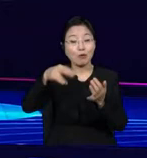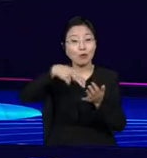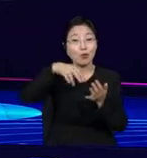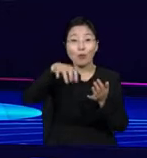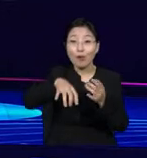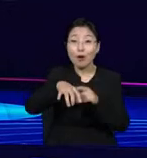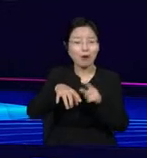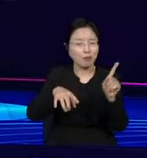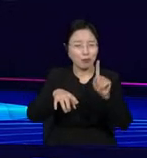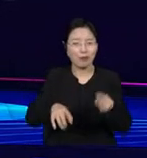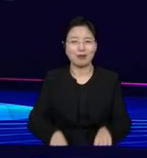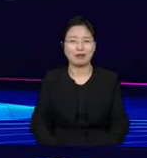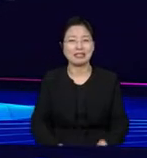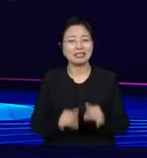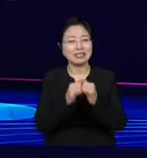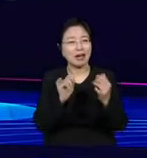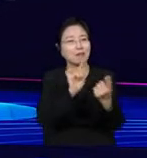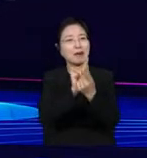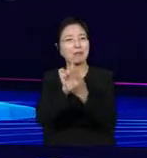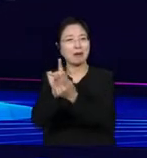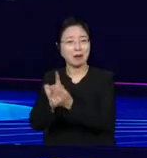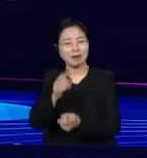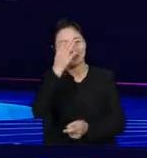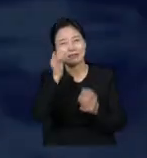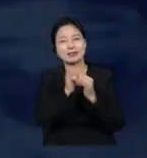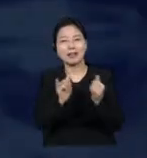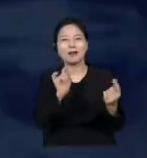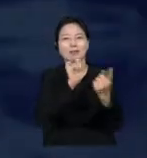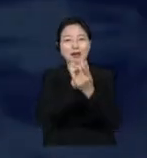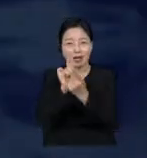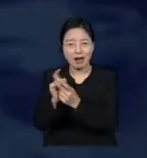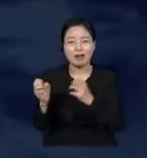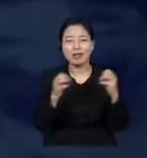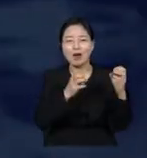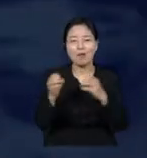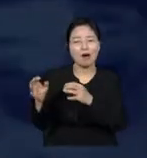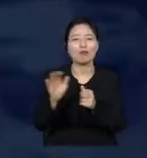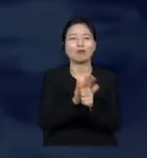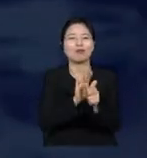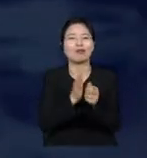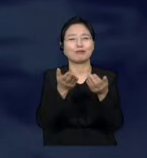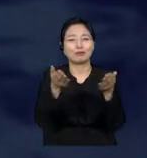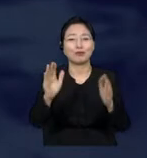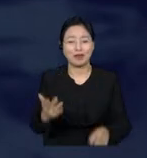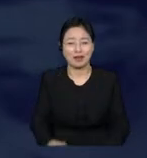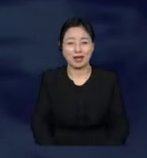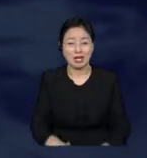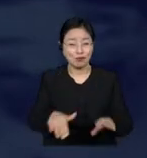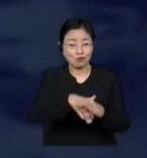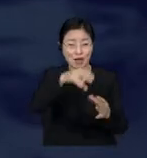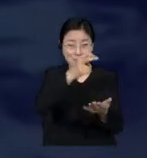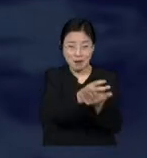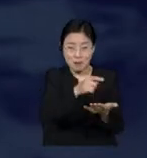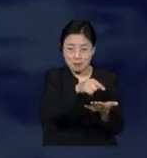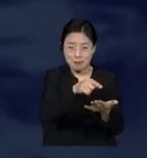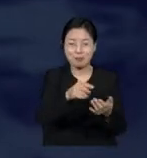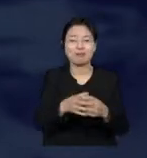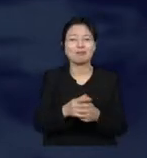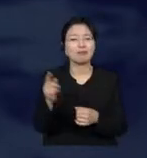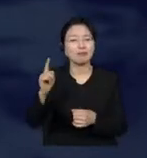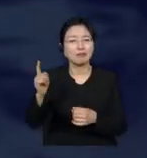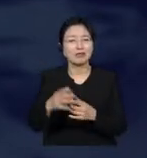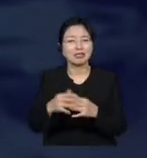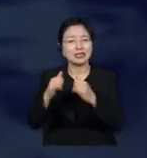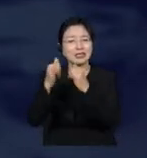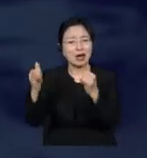normally do not have, perhaps because of our cultural norms, or maybe because our social norms